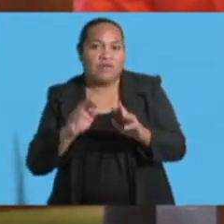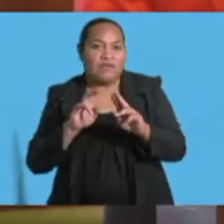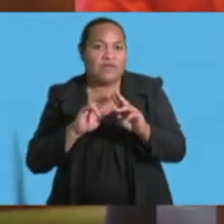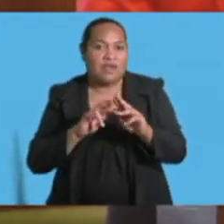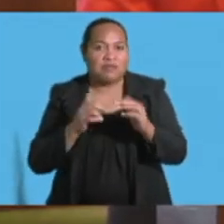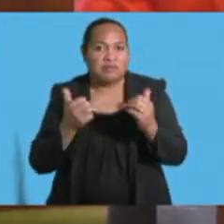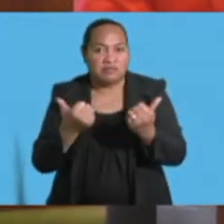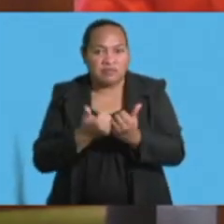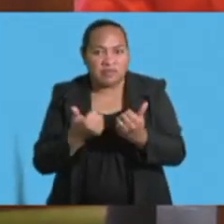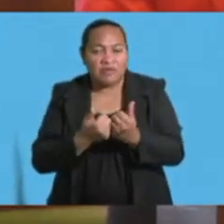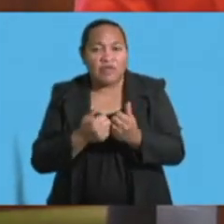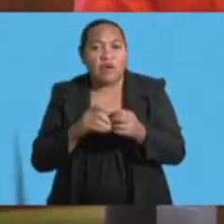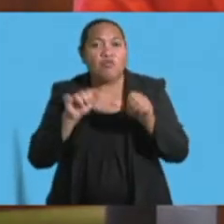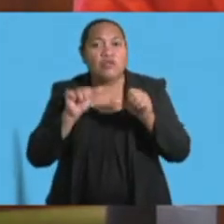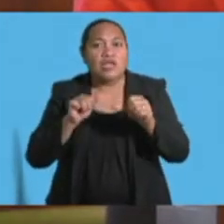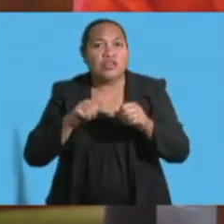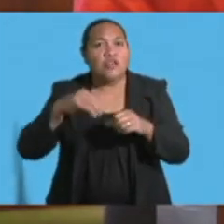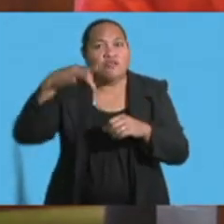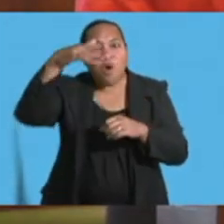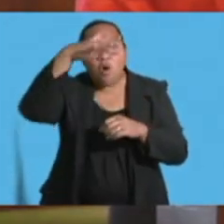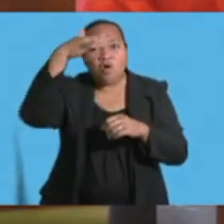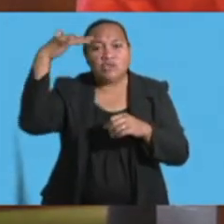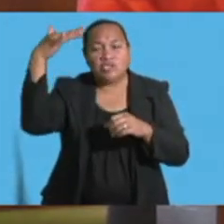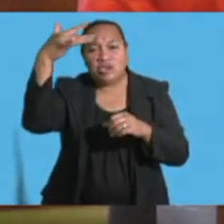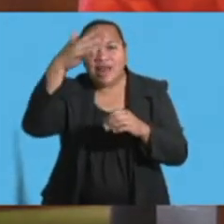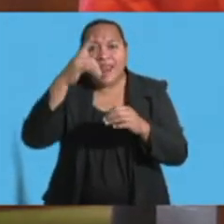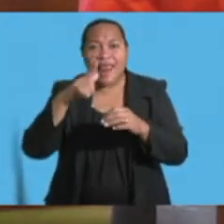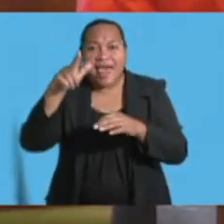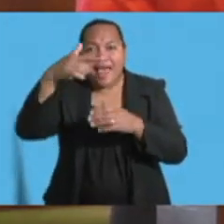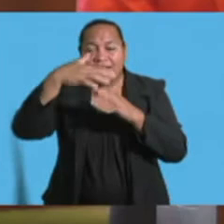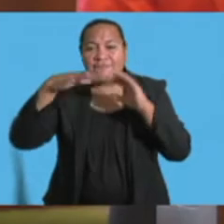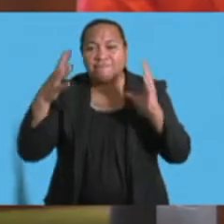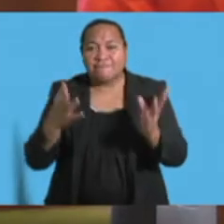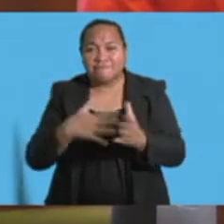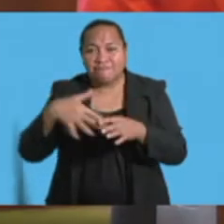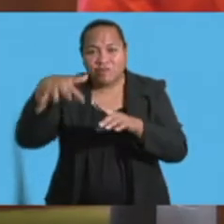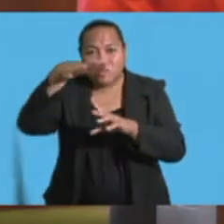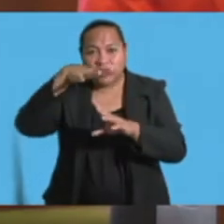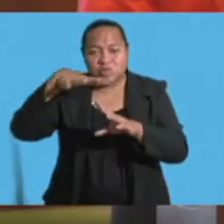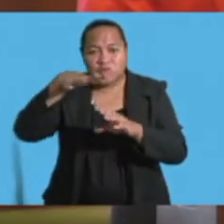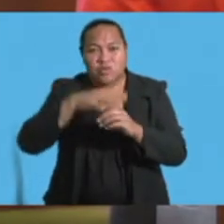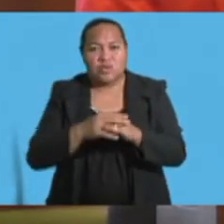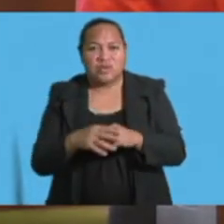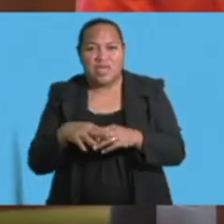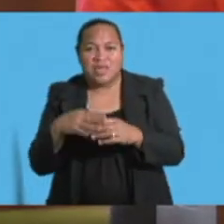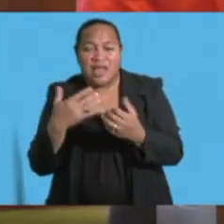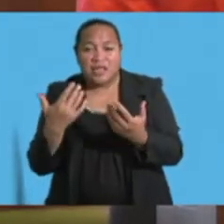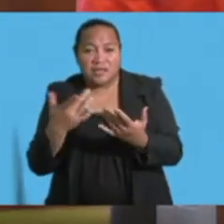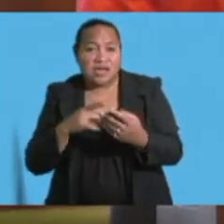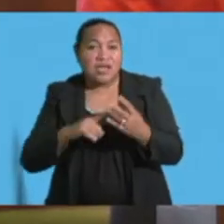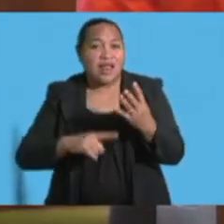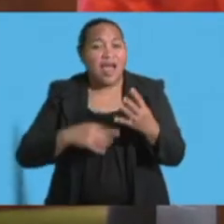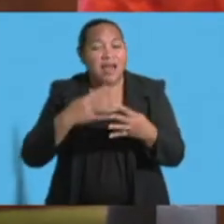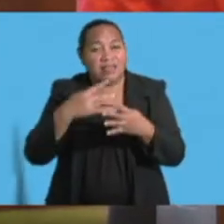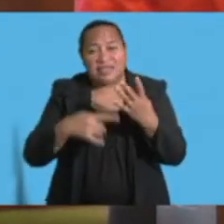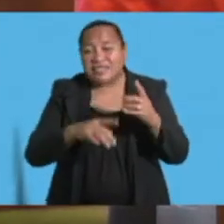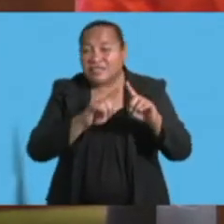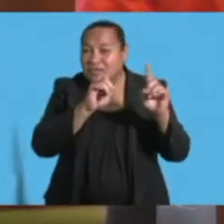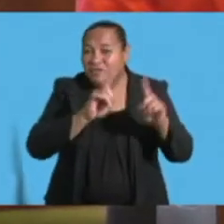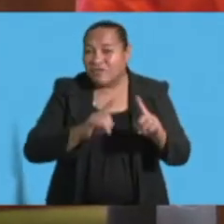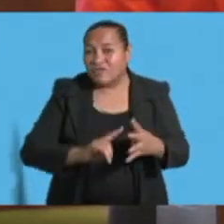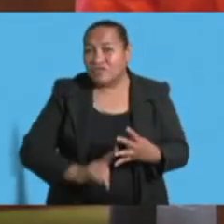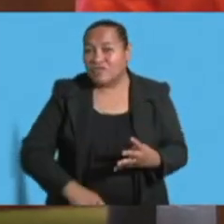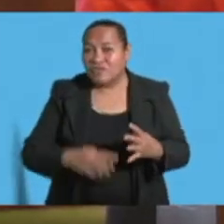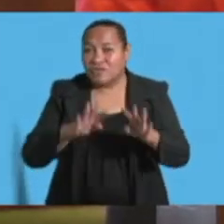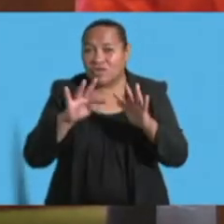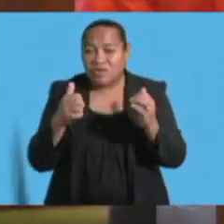Protection of the Ozone Layer and the Montreal Protection on Substances that Deplete the Ozone Layer, the Stockholm Convention on Persistent